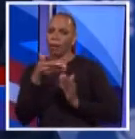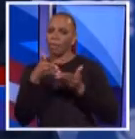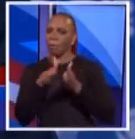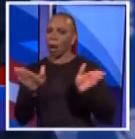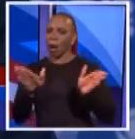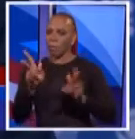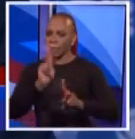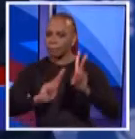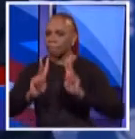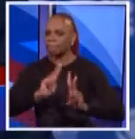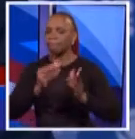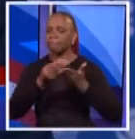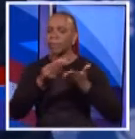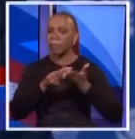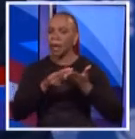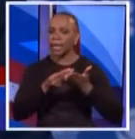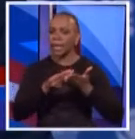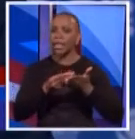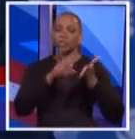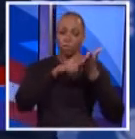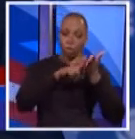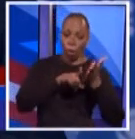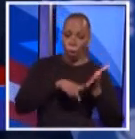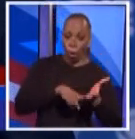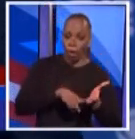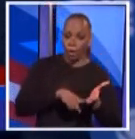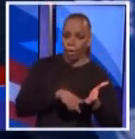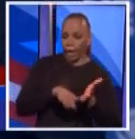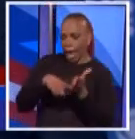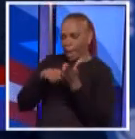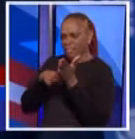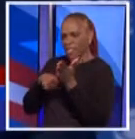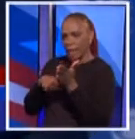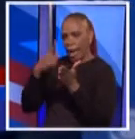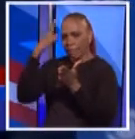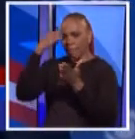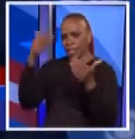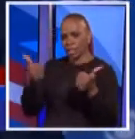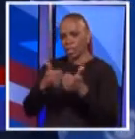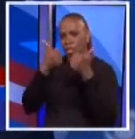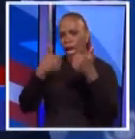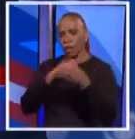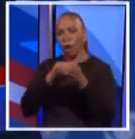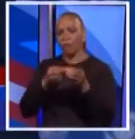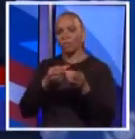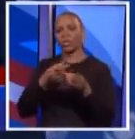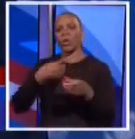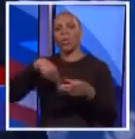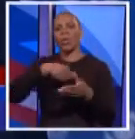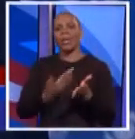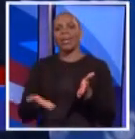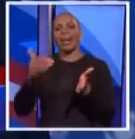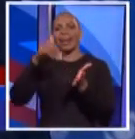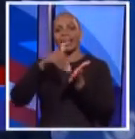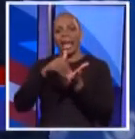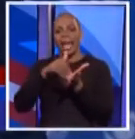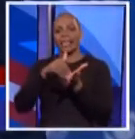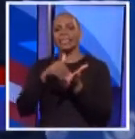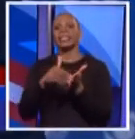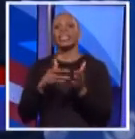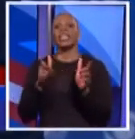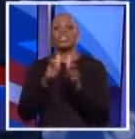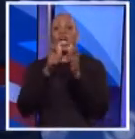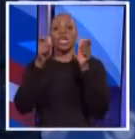certainly is a role for the controller during audit and investigation. I think the challenge for this office is we have to reimagine it. It's a huge bureaucracy.